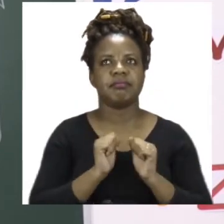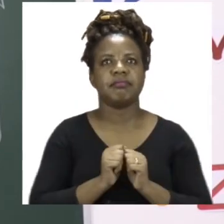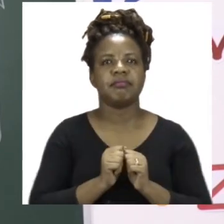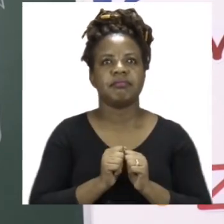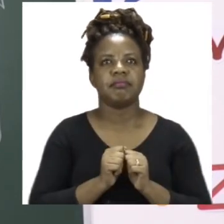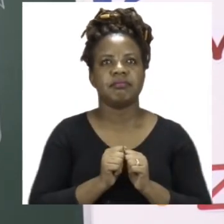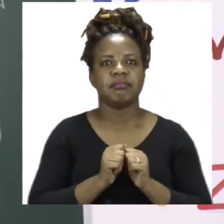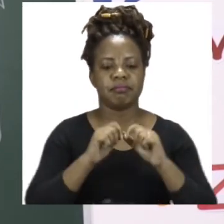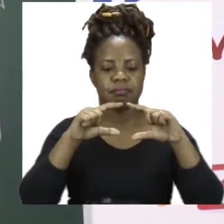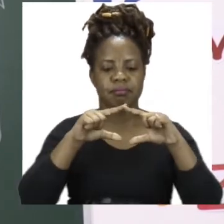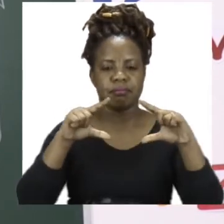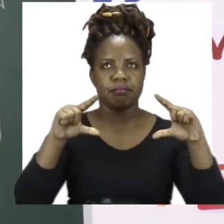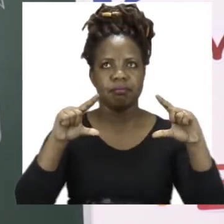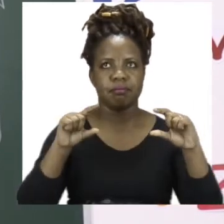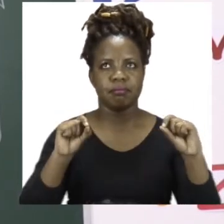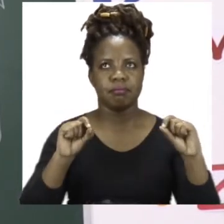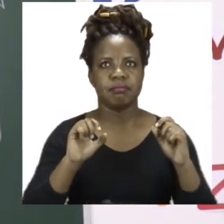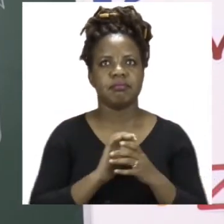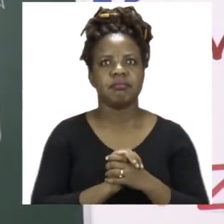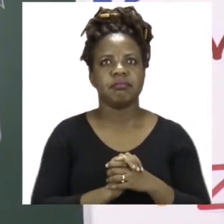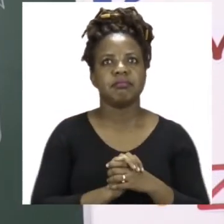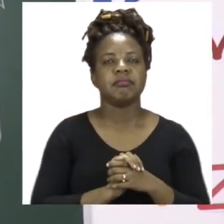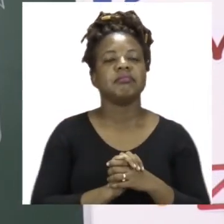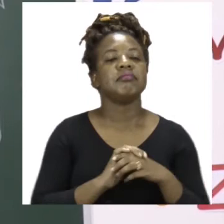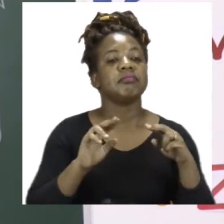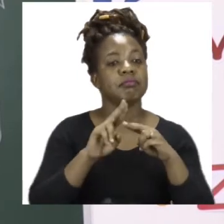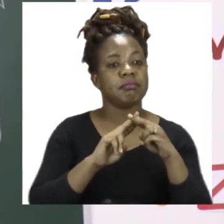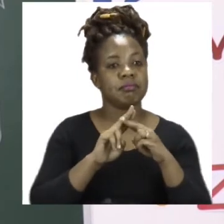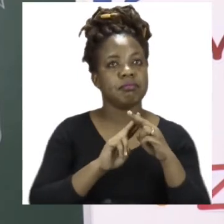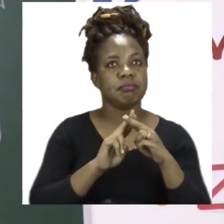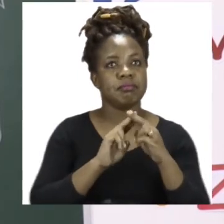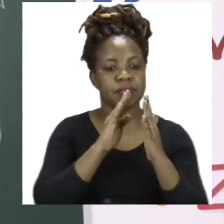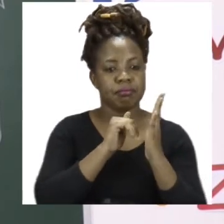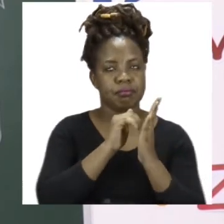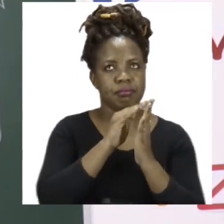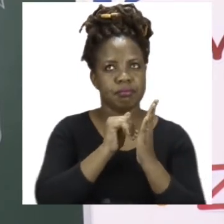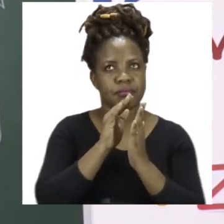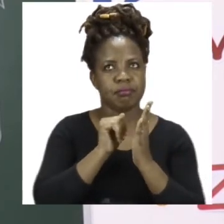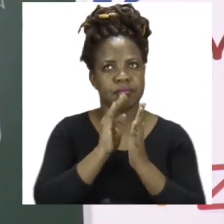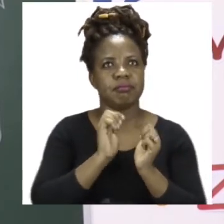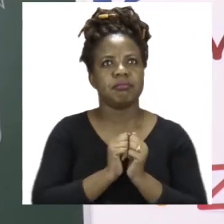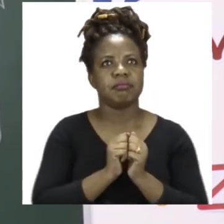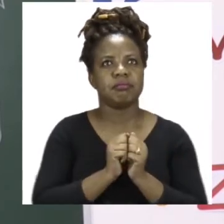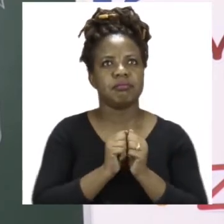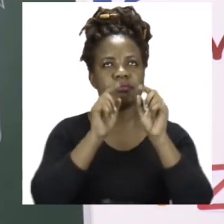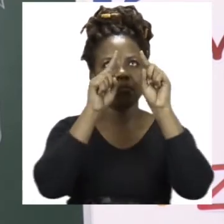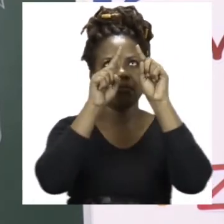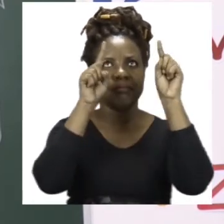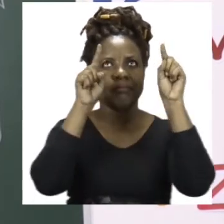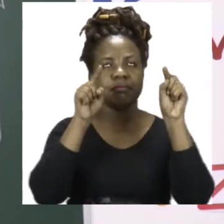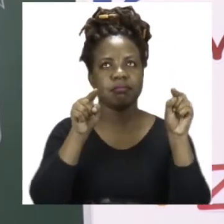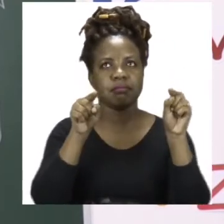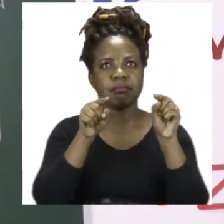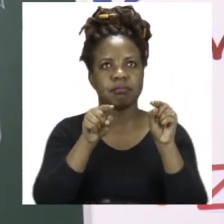And your rectangles. You are going to use glue to paste in the box. Make sure that you